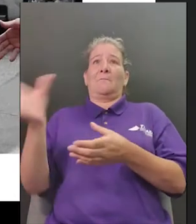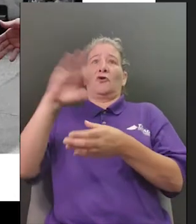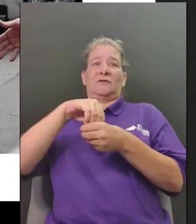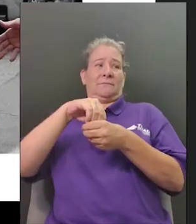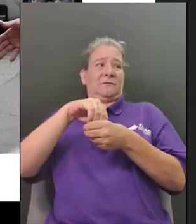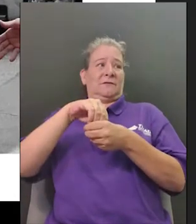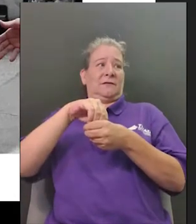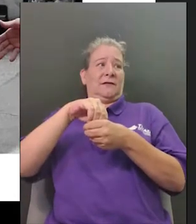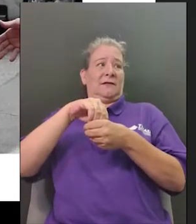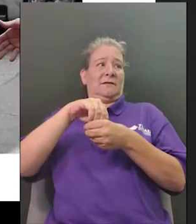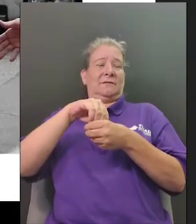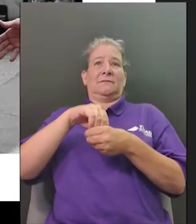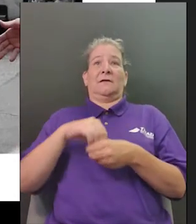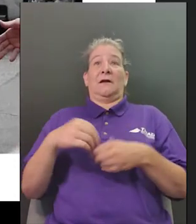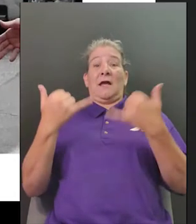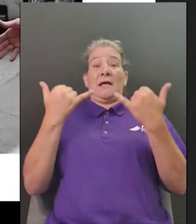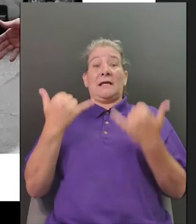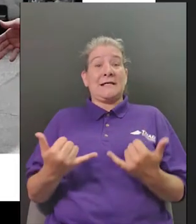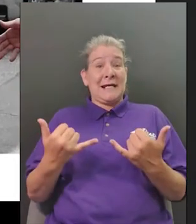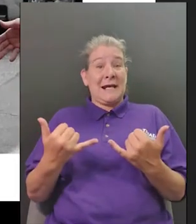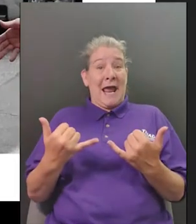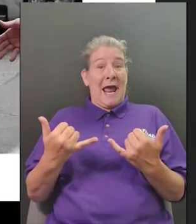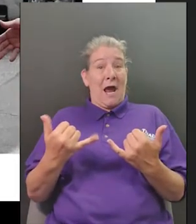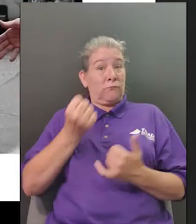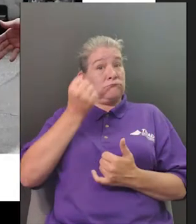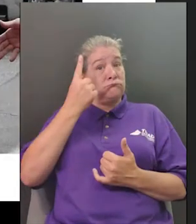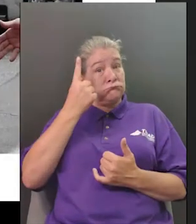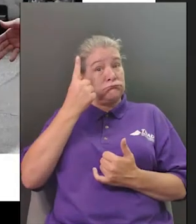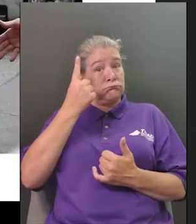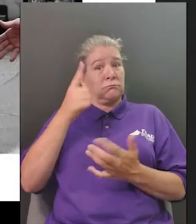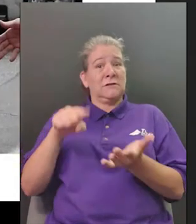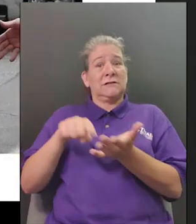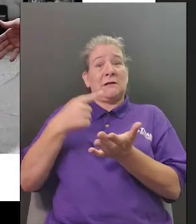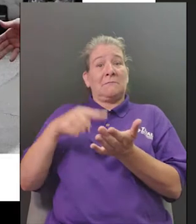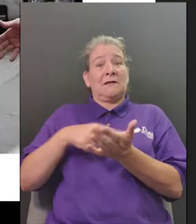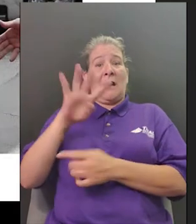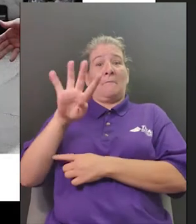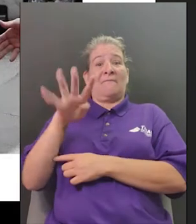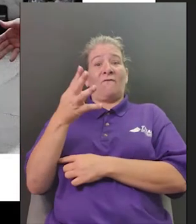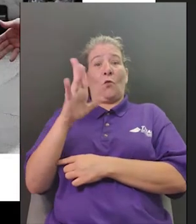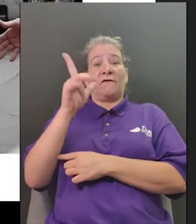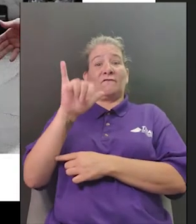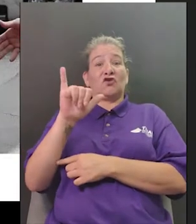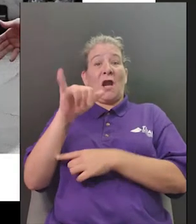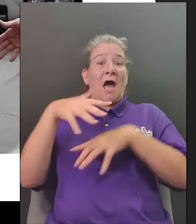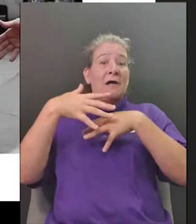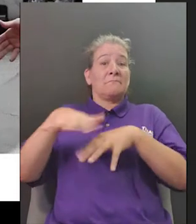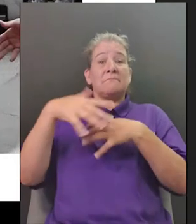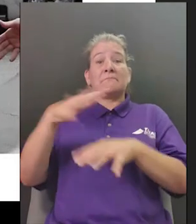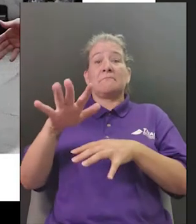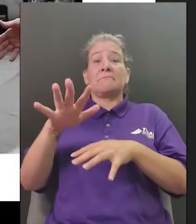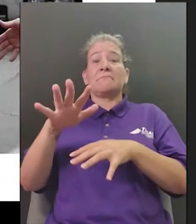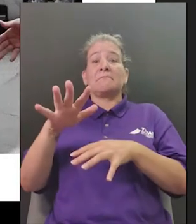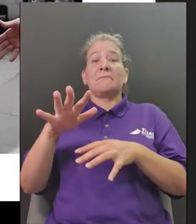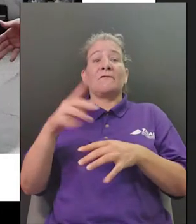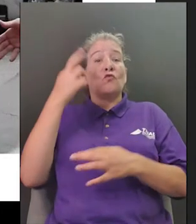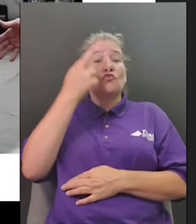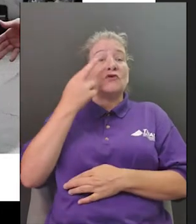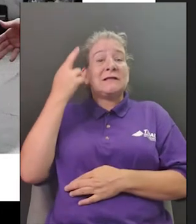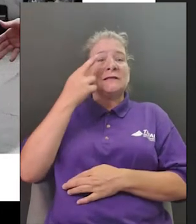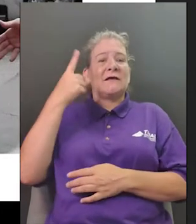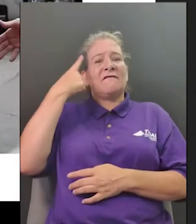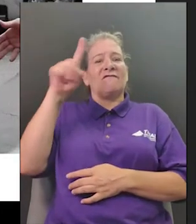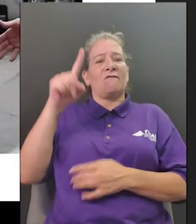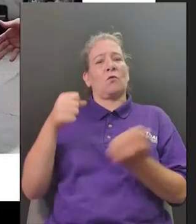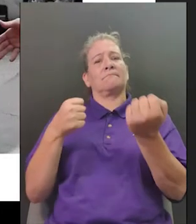and talking up your family member who may be a candidate if you're a first lady or